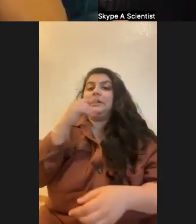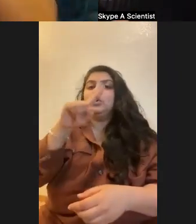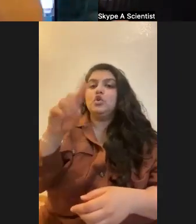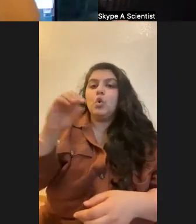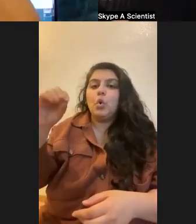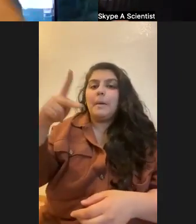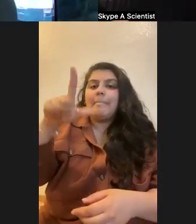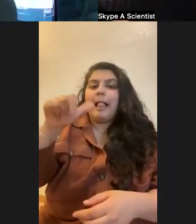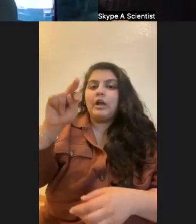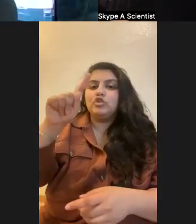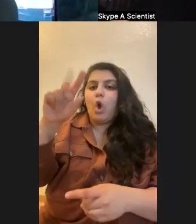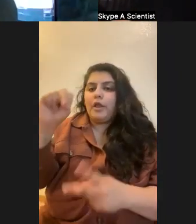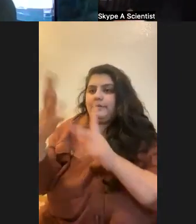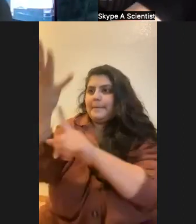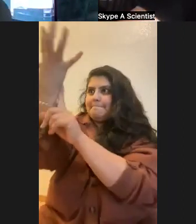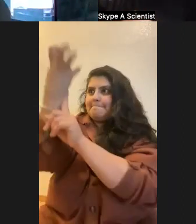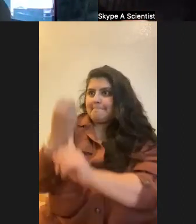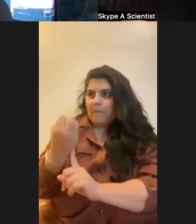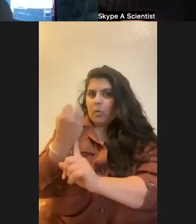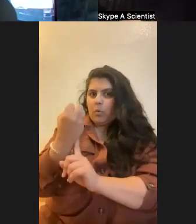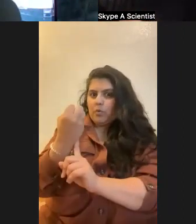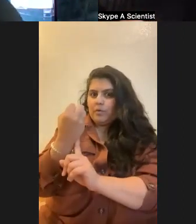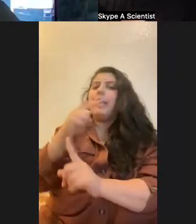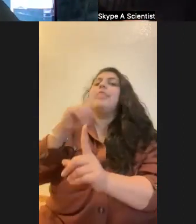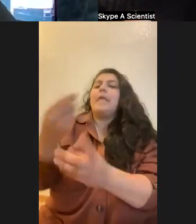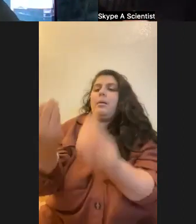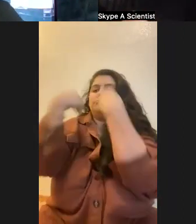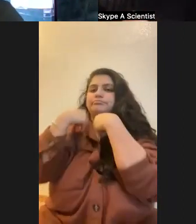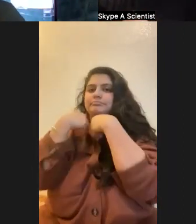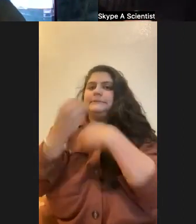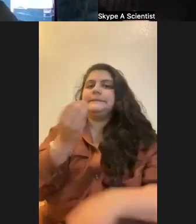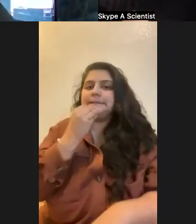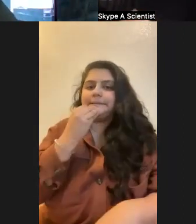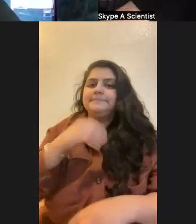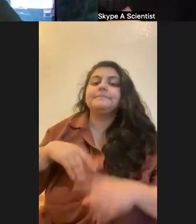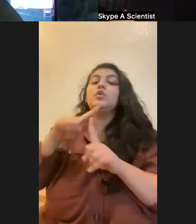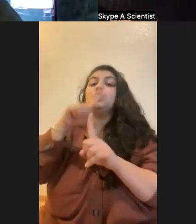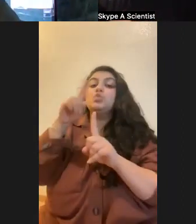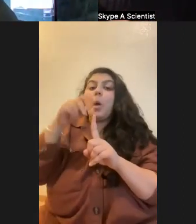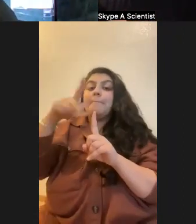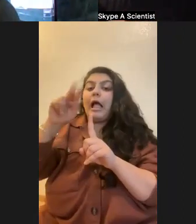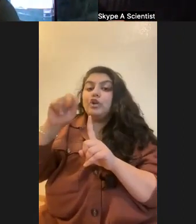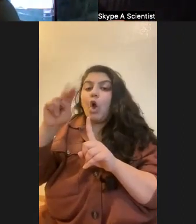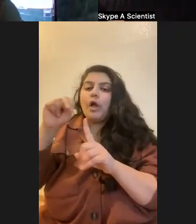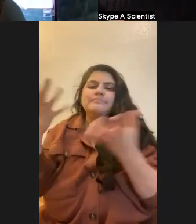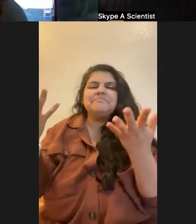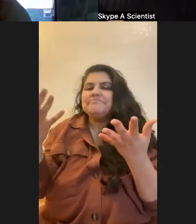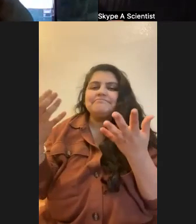catch the zooplankton, they'll like grab it and they'll digest it. And so zooplankton can be, are about